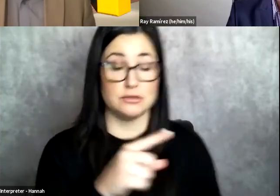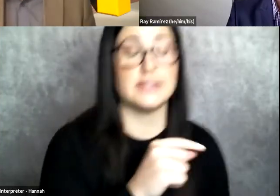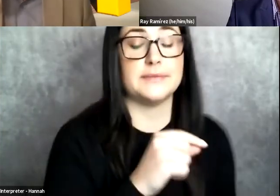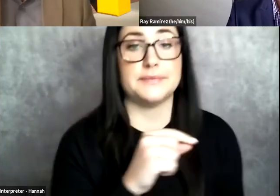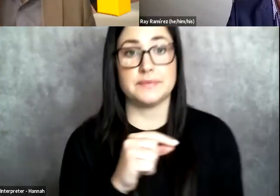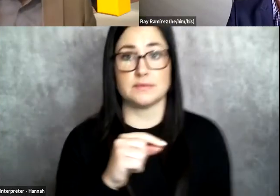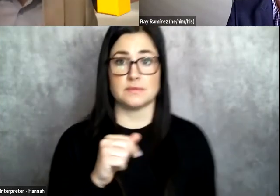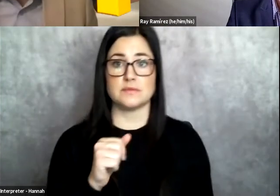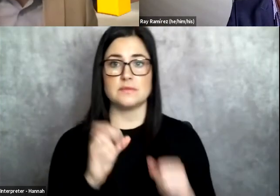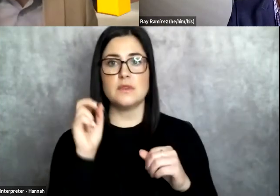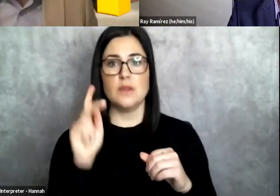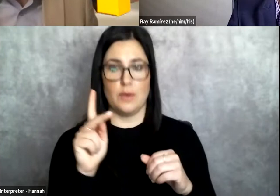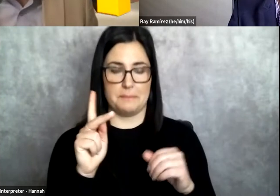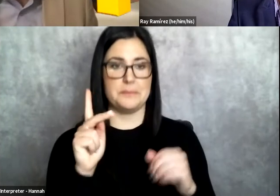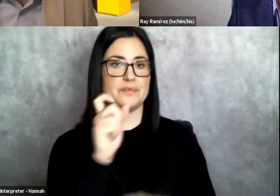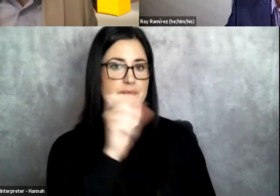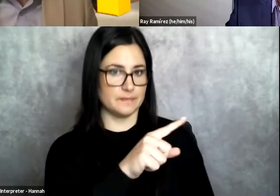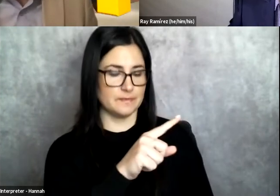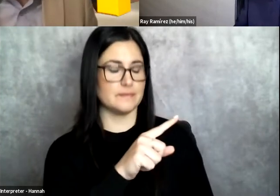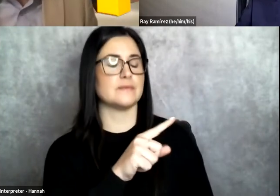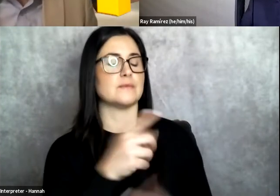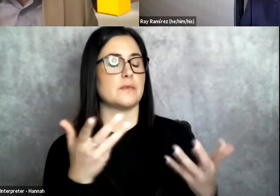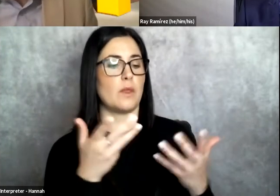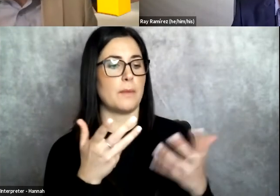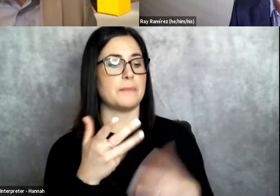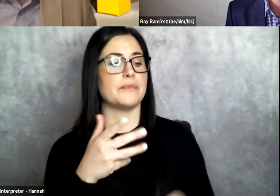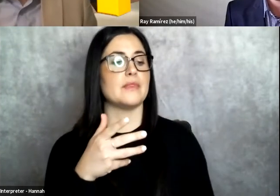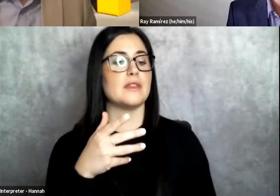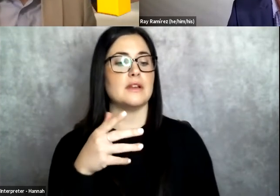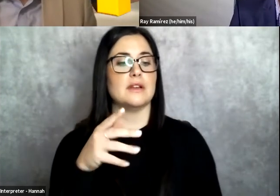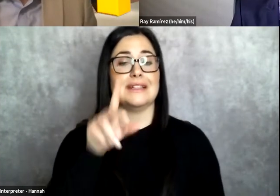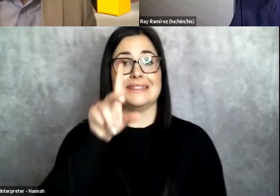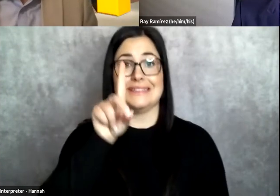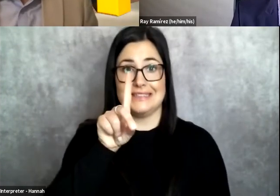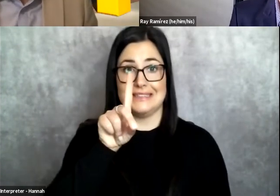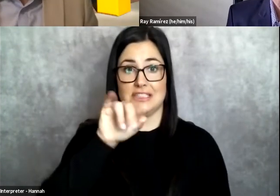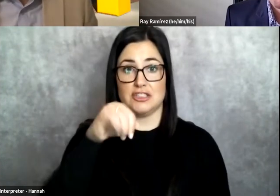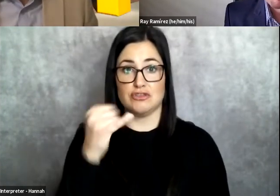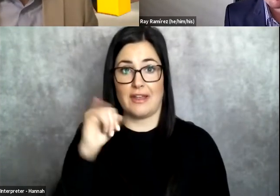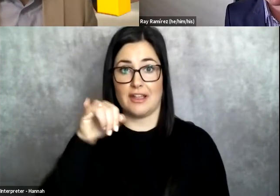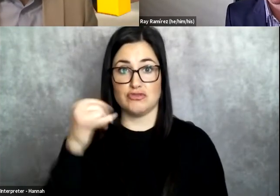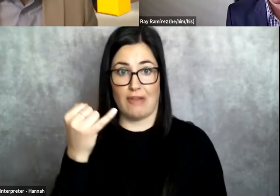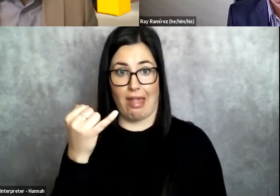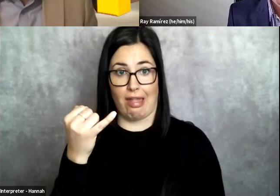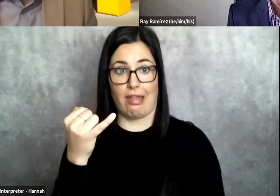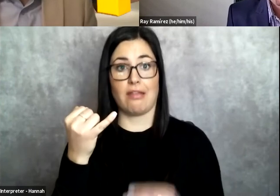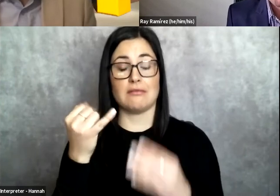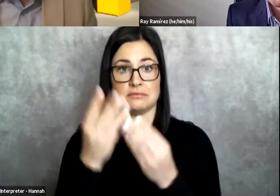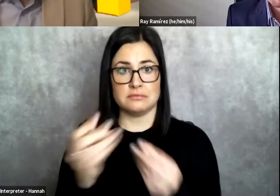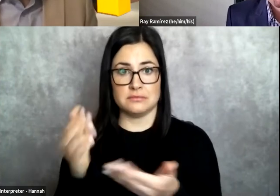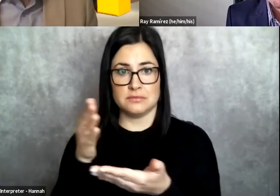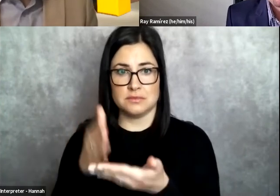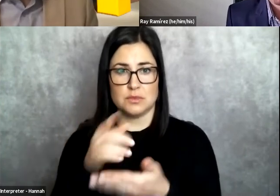is, with the recent dismantling of the DJJ, what is your view of the so-called diversion